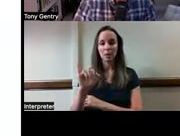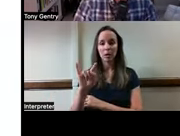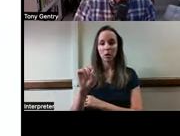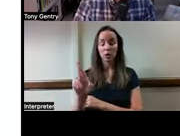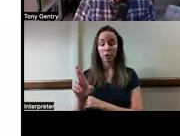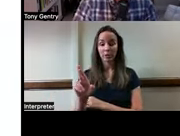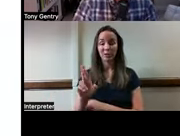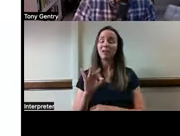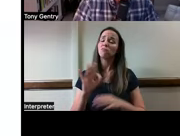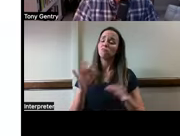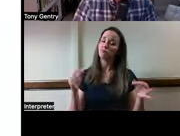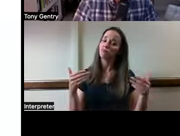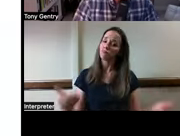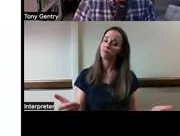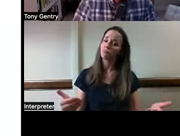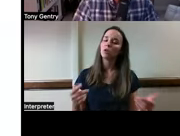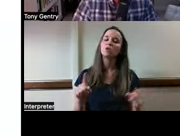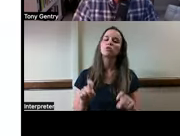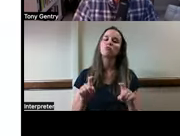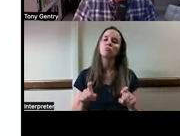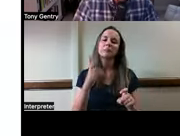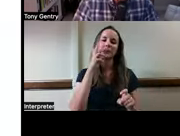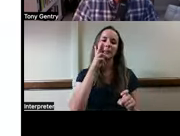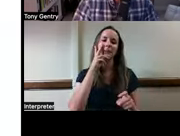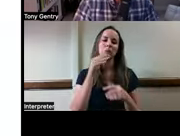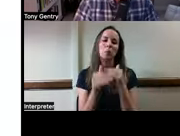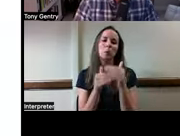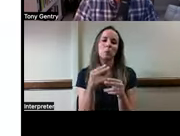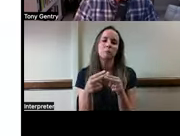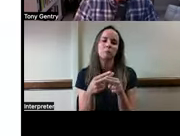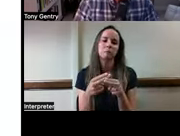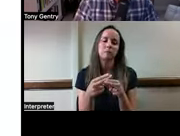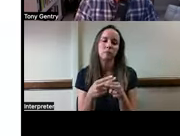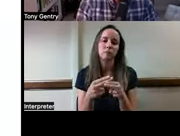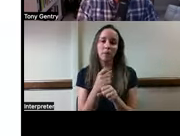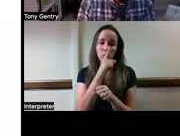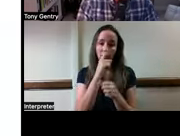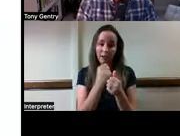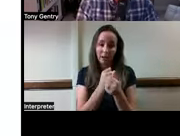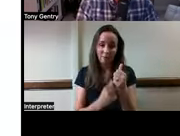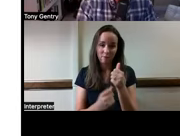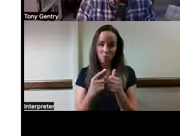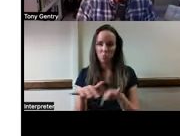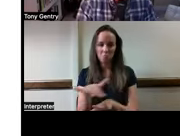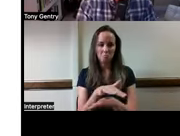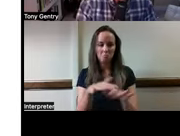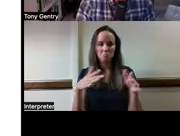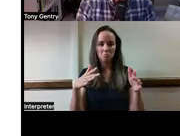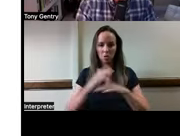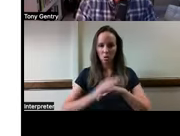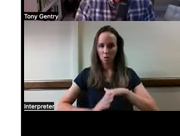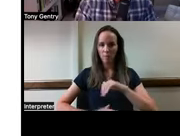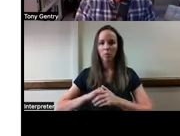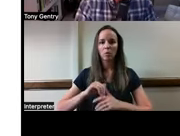that, you want to try it out on a trial and error basis just to make sure that everyone's comfortable with this kind of tracking.